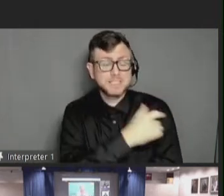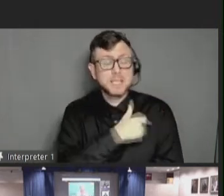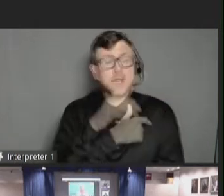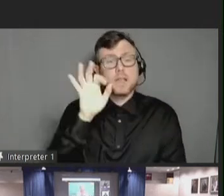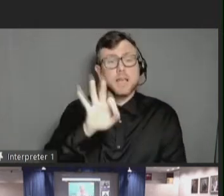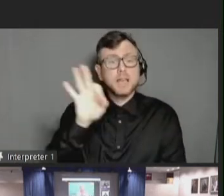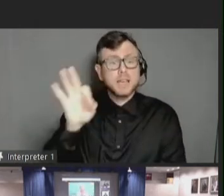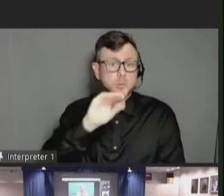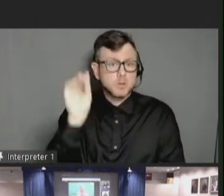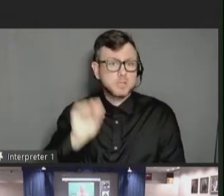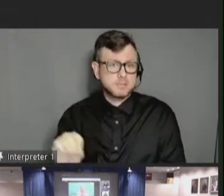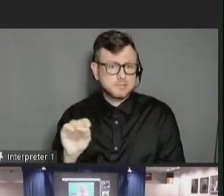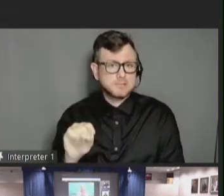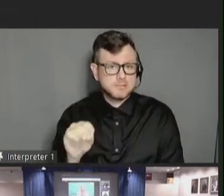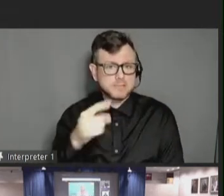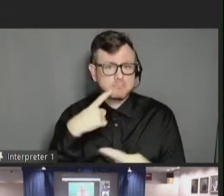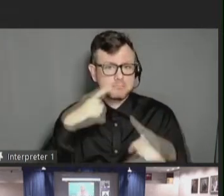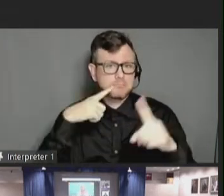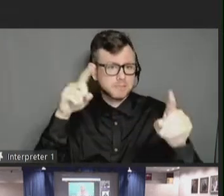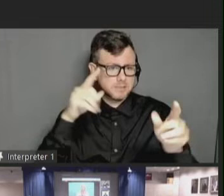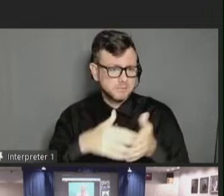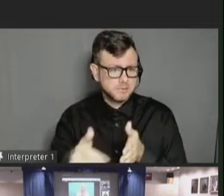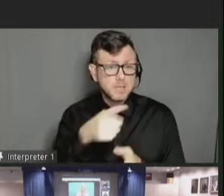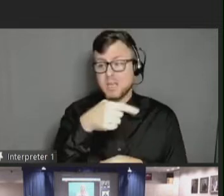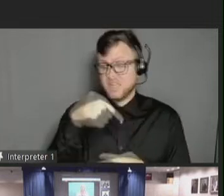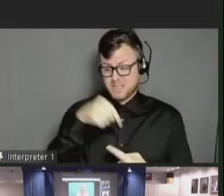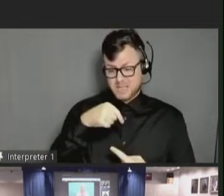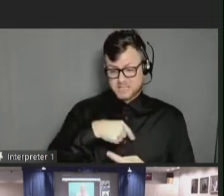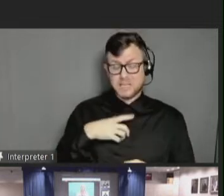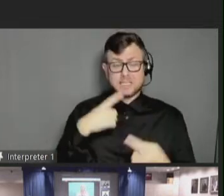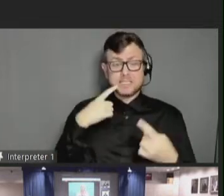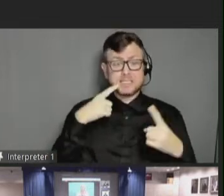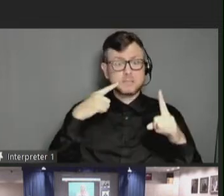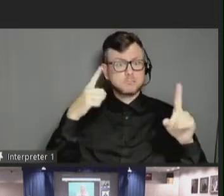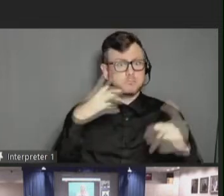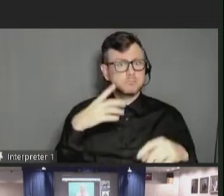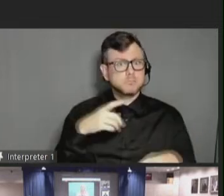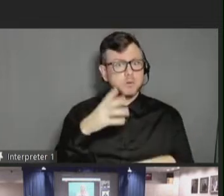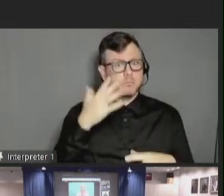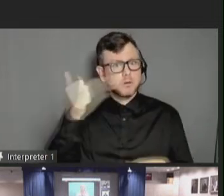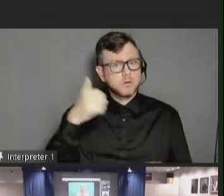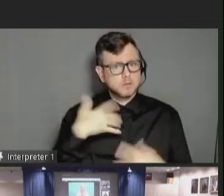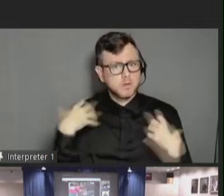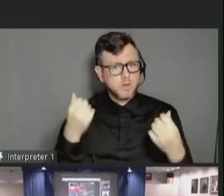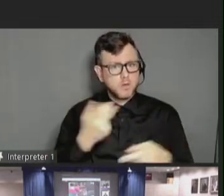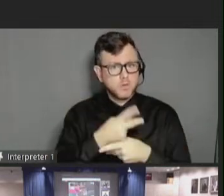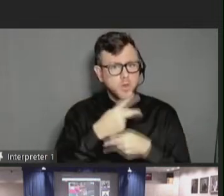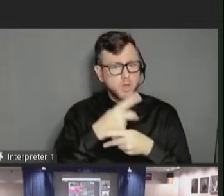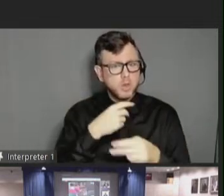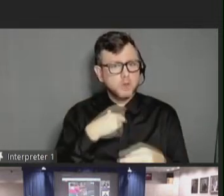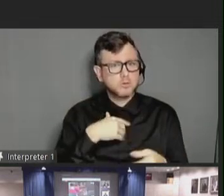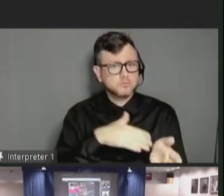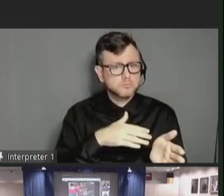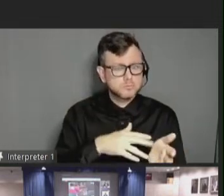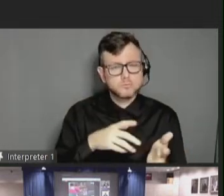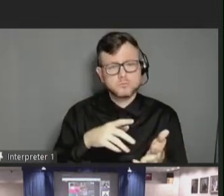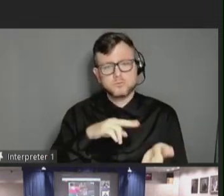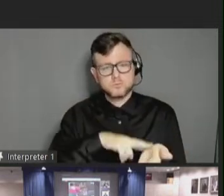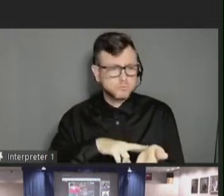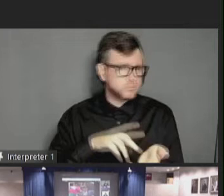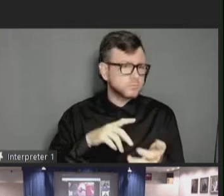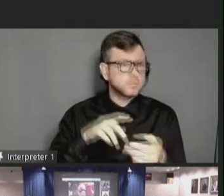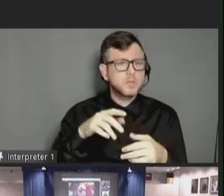successful vaccine experience because of the healthcare providers here, the play therapists,